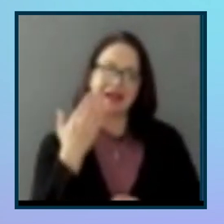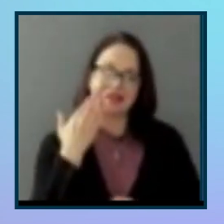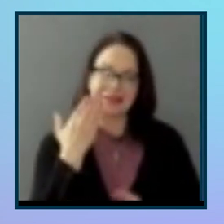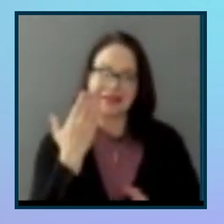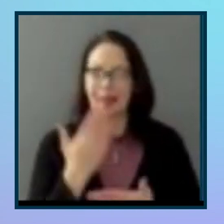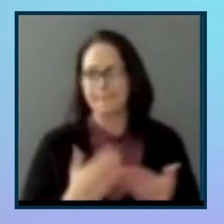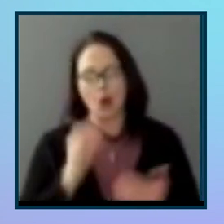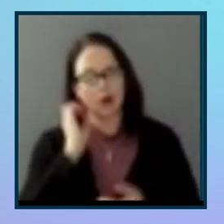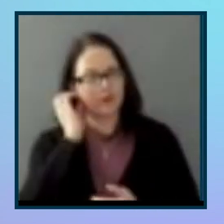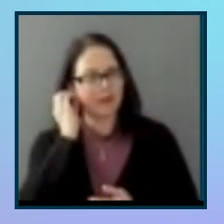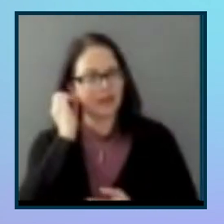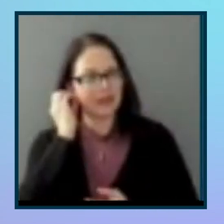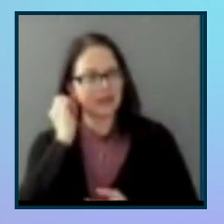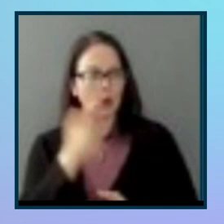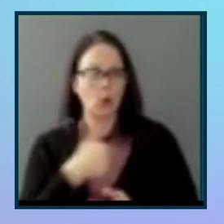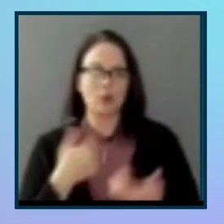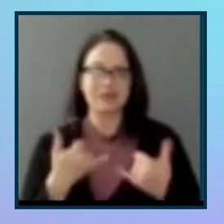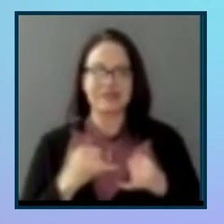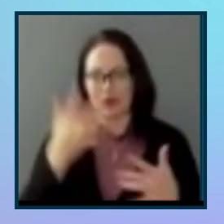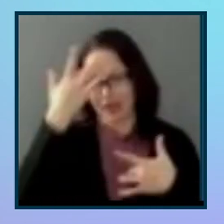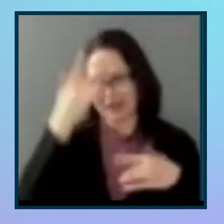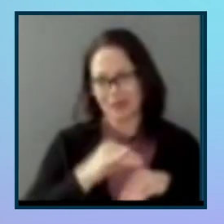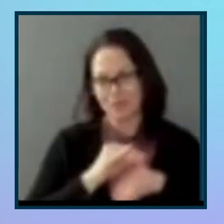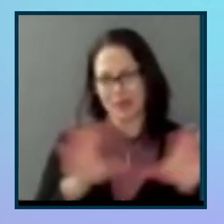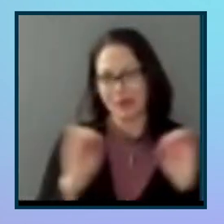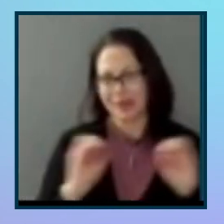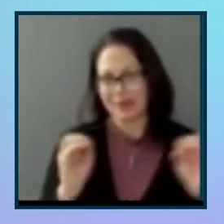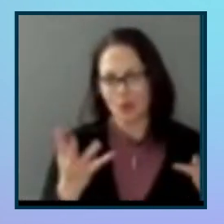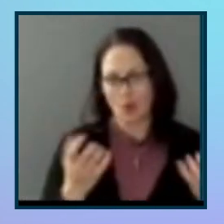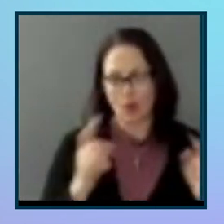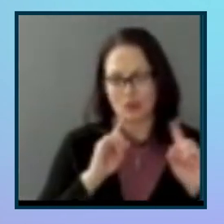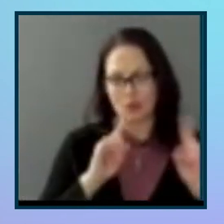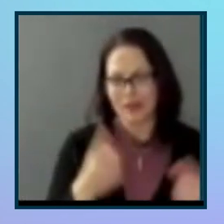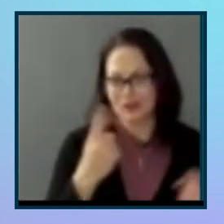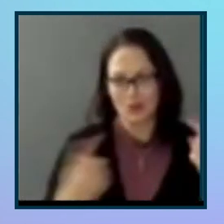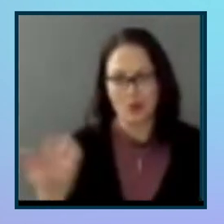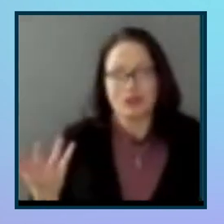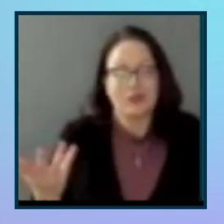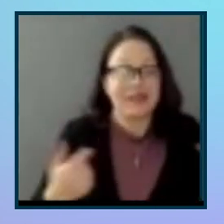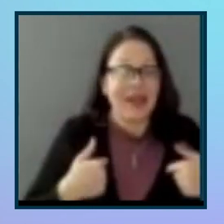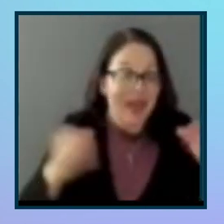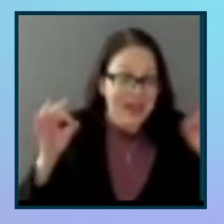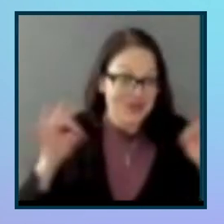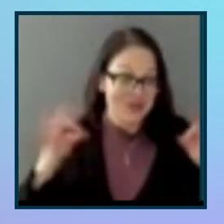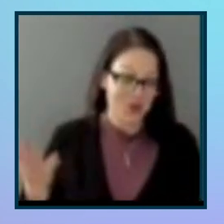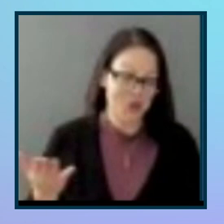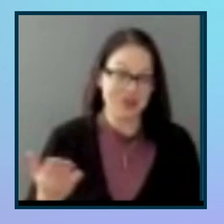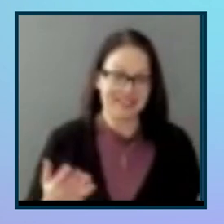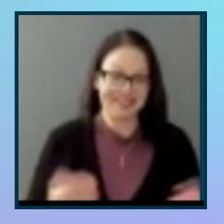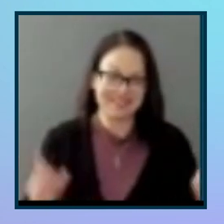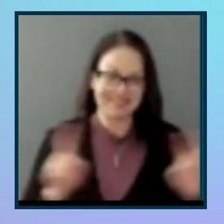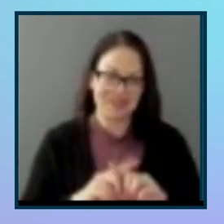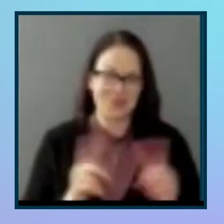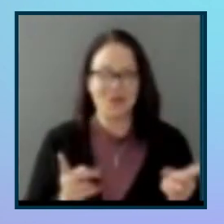it is we're still in this pandemic. And who wants to answer questions about, you know, I don't know. I don't, I don't know if it was that. But I'm,